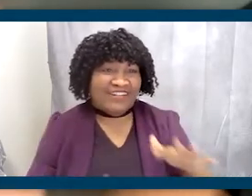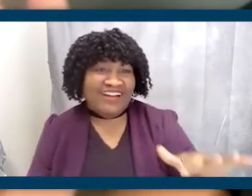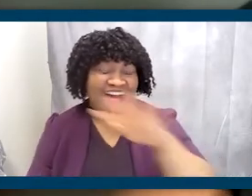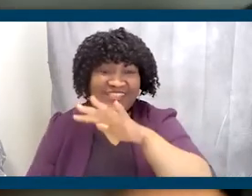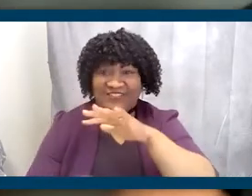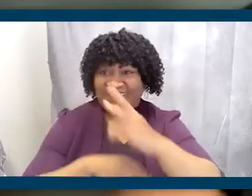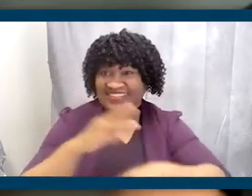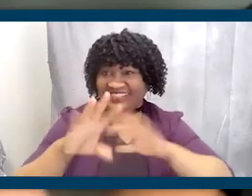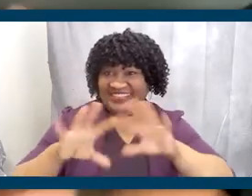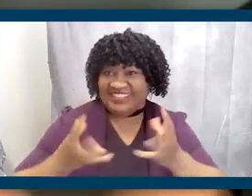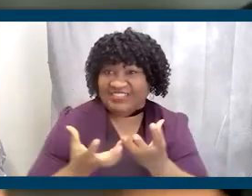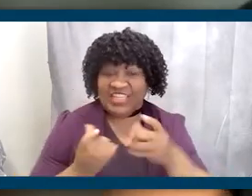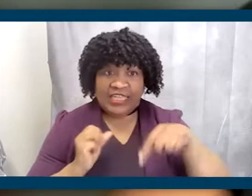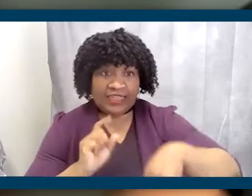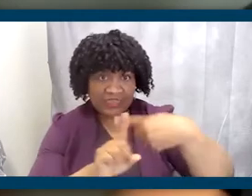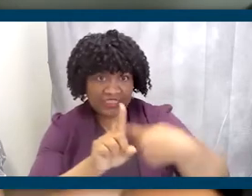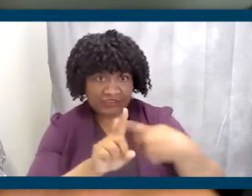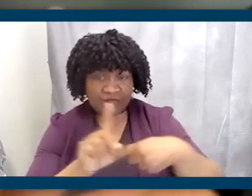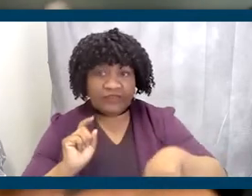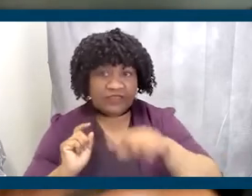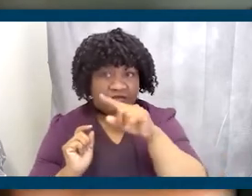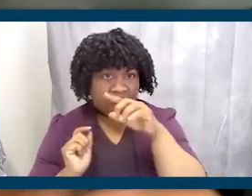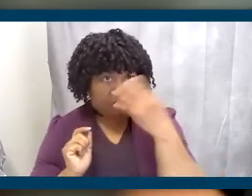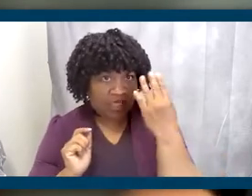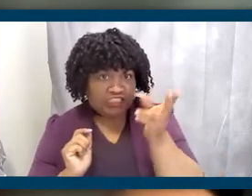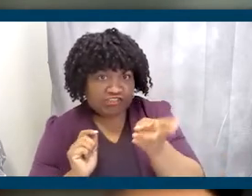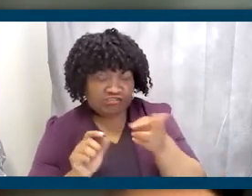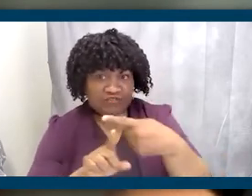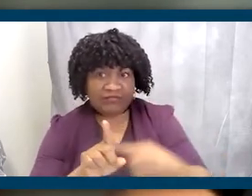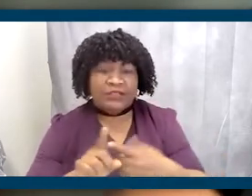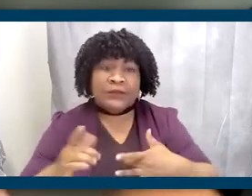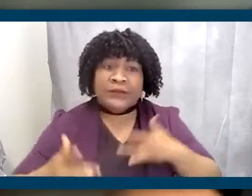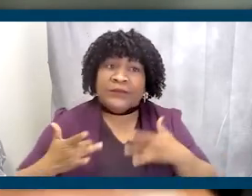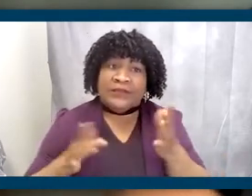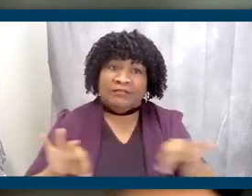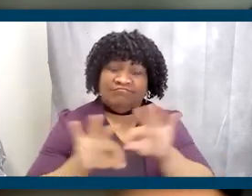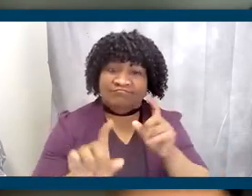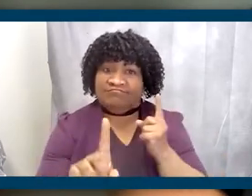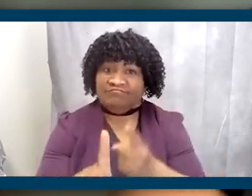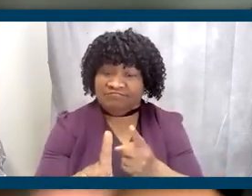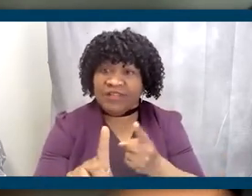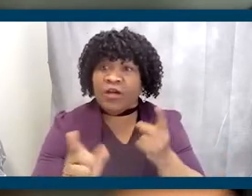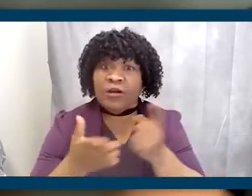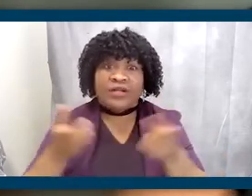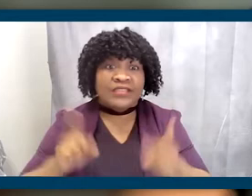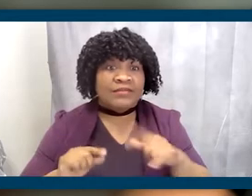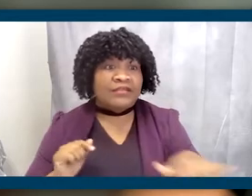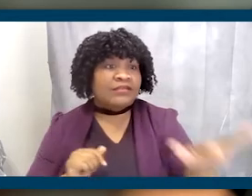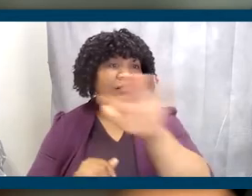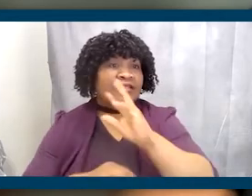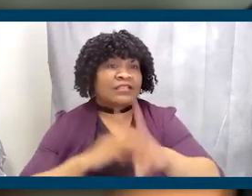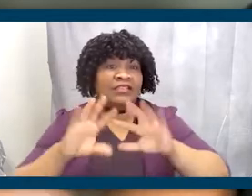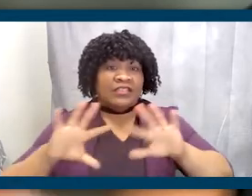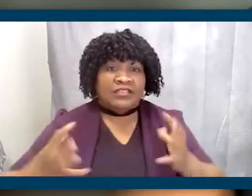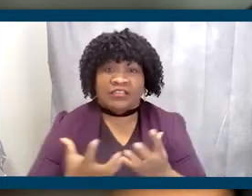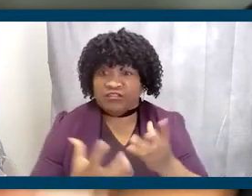And this month, this Black History Month, I think, is especially poignant, given where we are in our country's history.